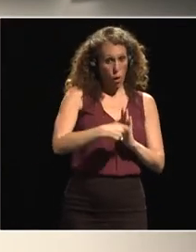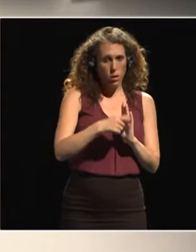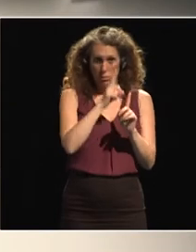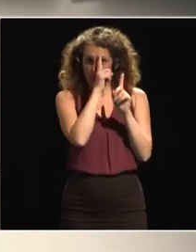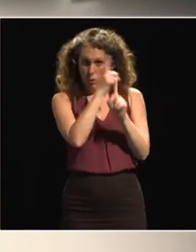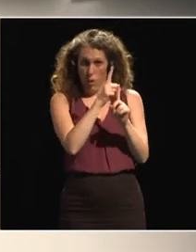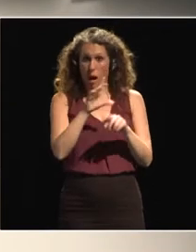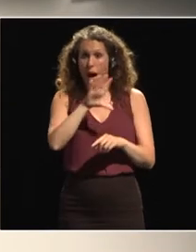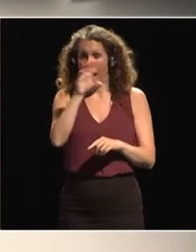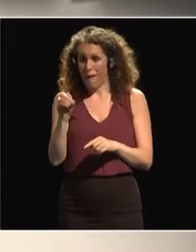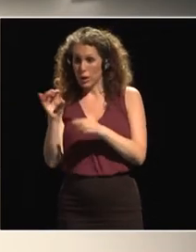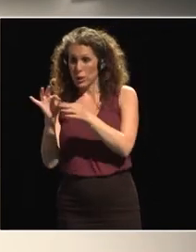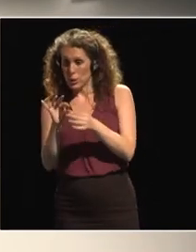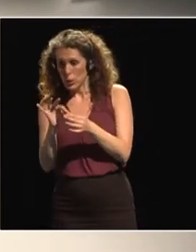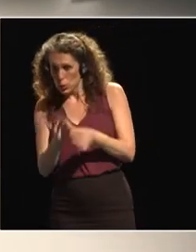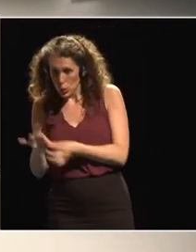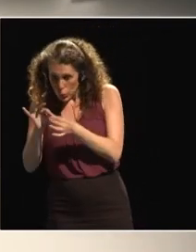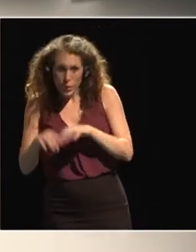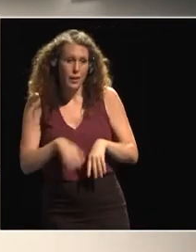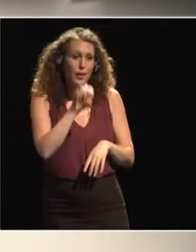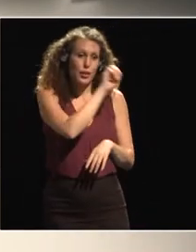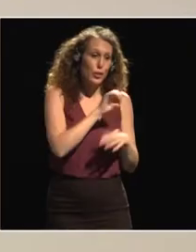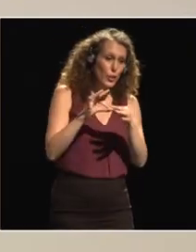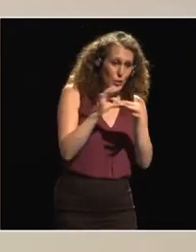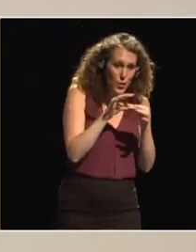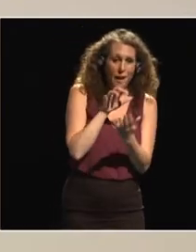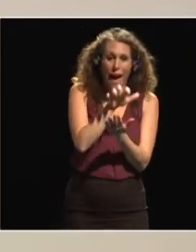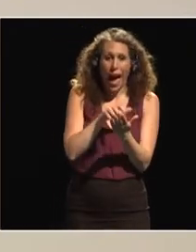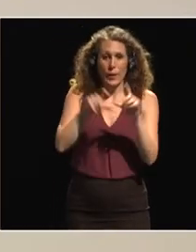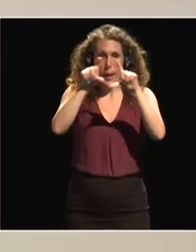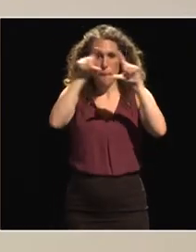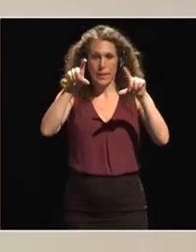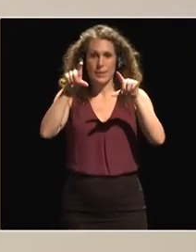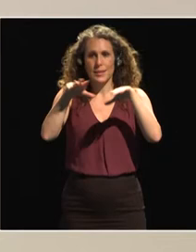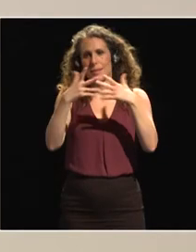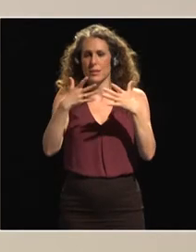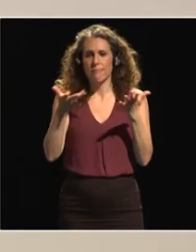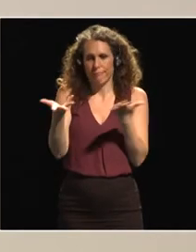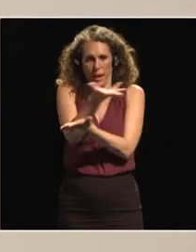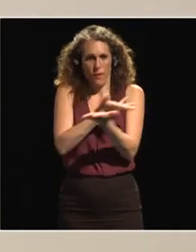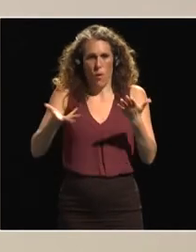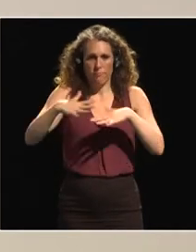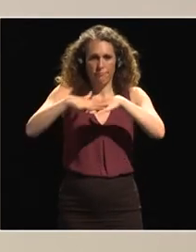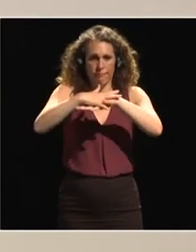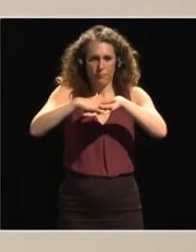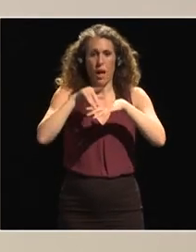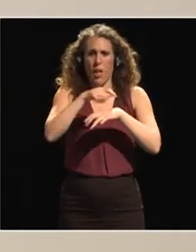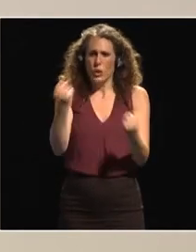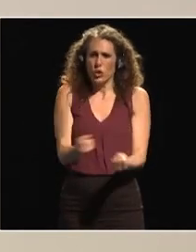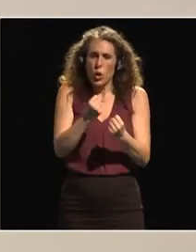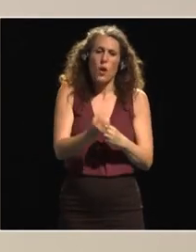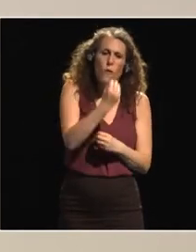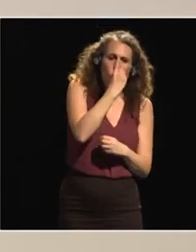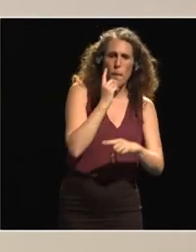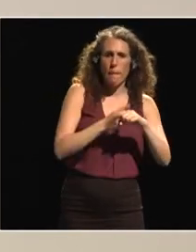African Union European Union agribusiness platform this platform will strengthen the links between the food and drink industry in